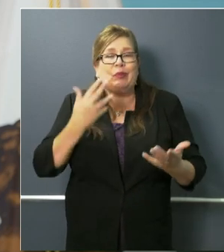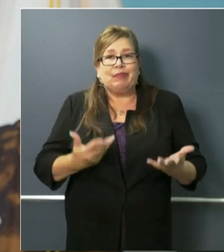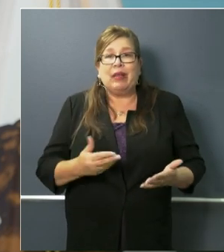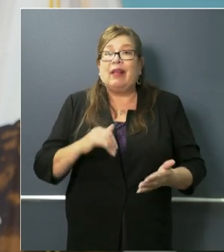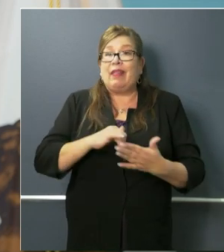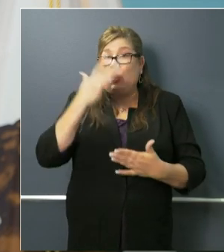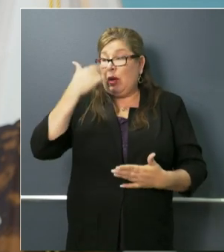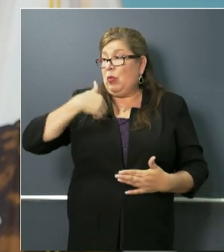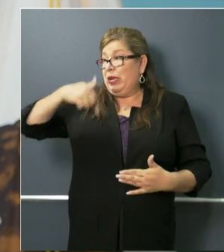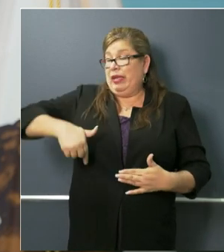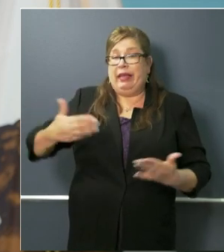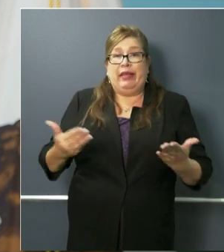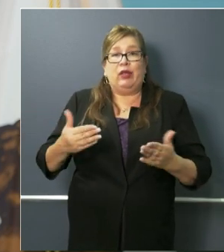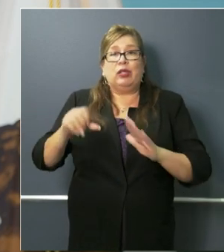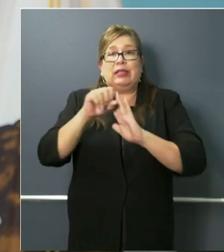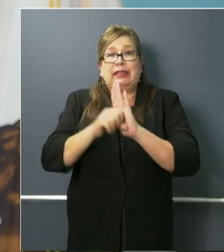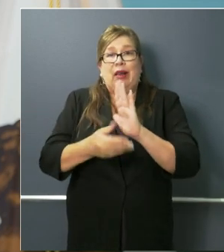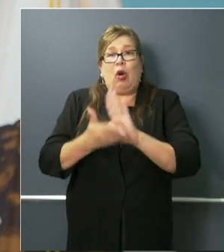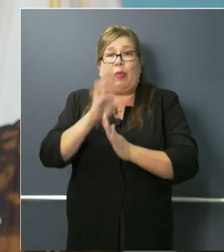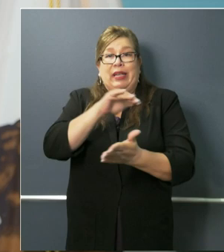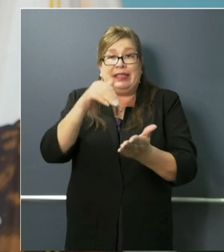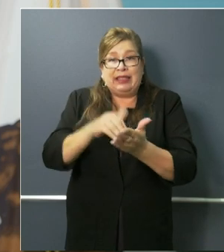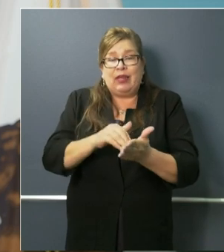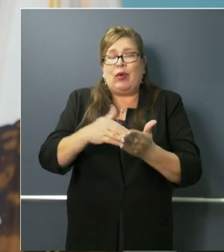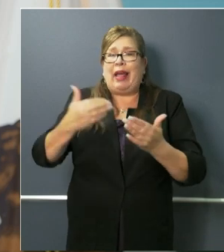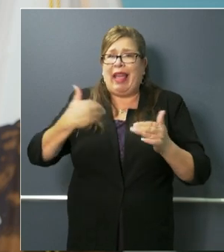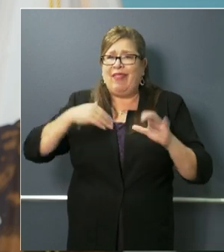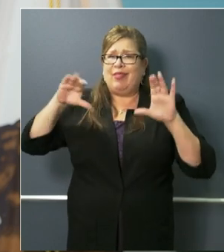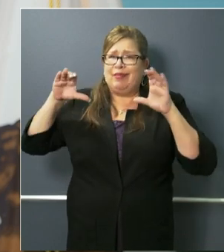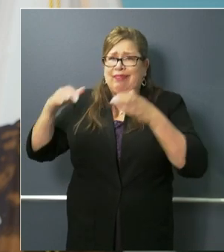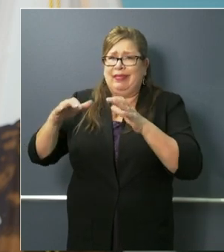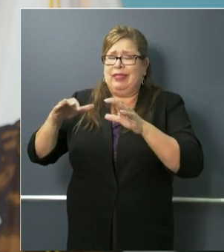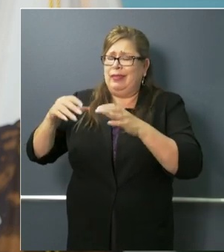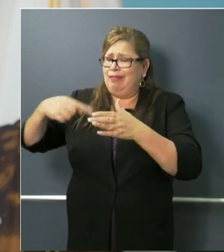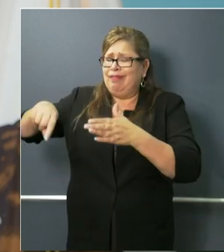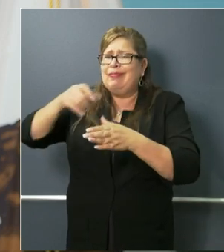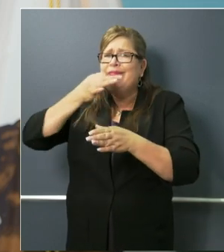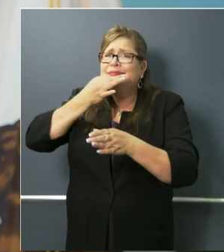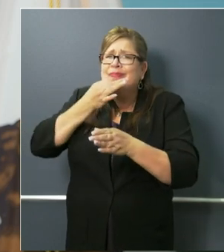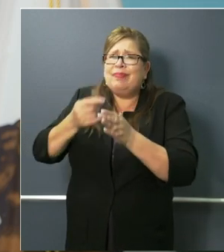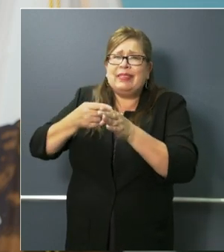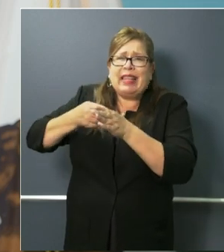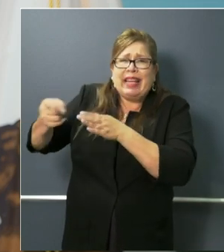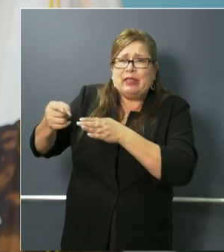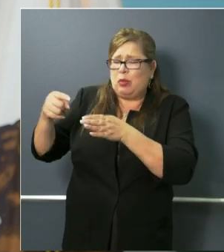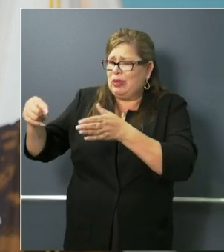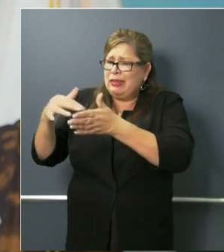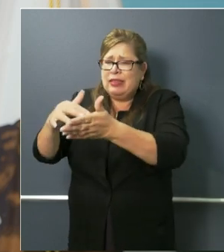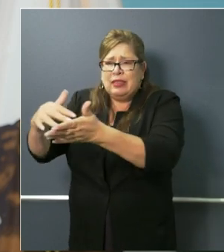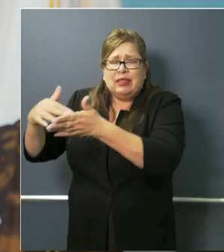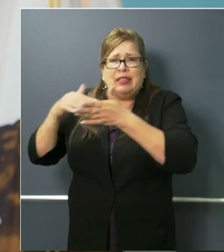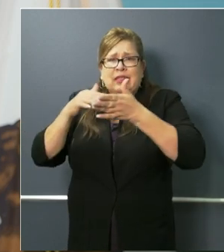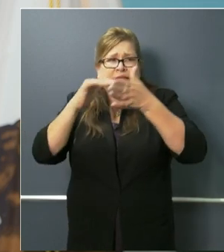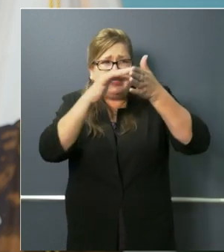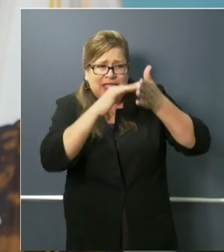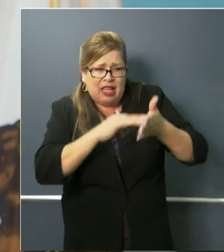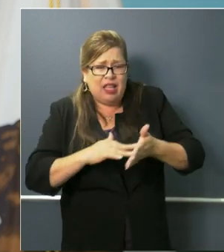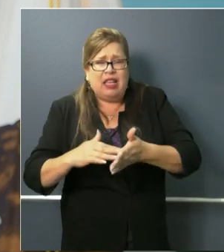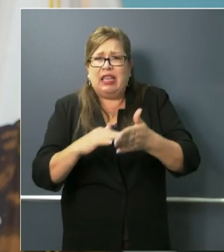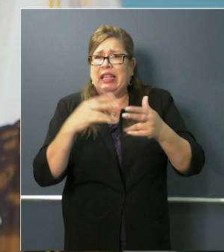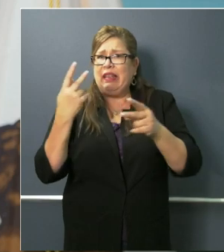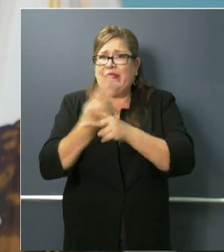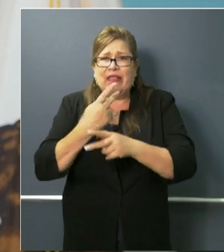of people assembled around specifically answering in real time that question each and every